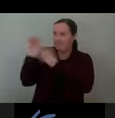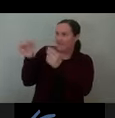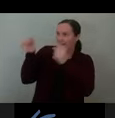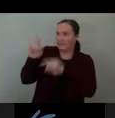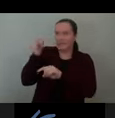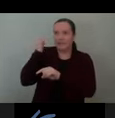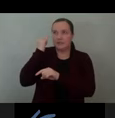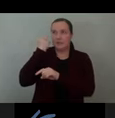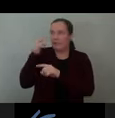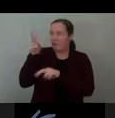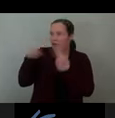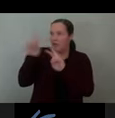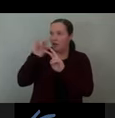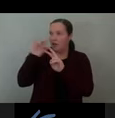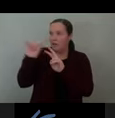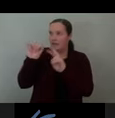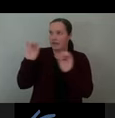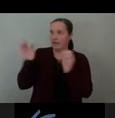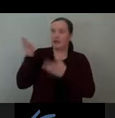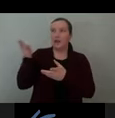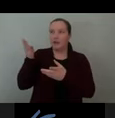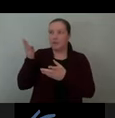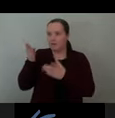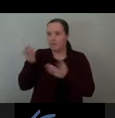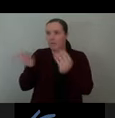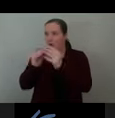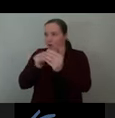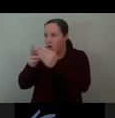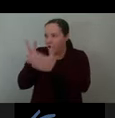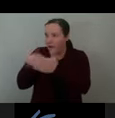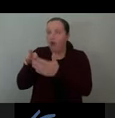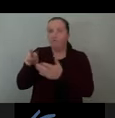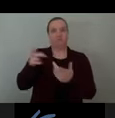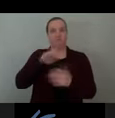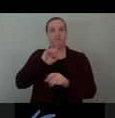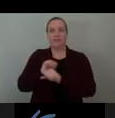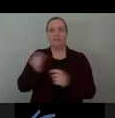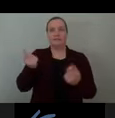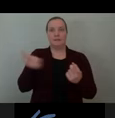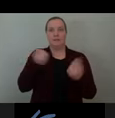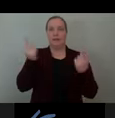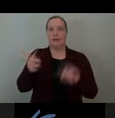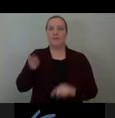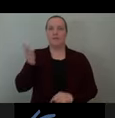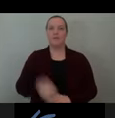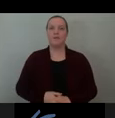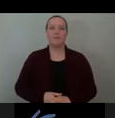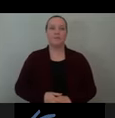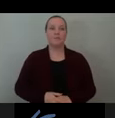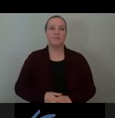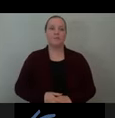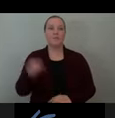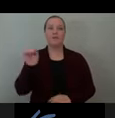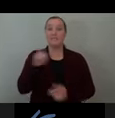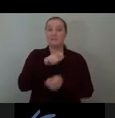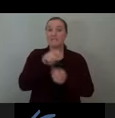there is. These kind of rare and precious spaces that happen in this specific neighbourhood and actually